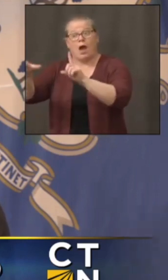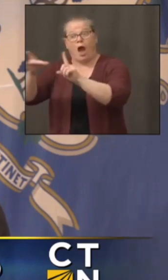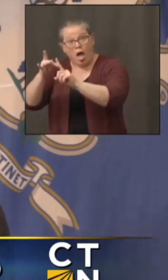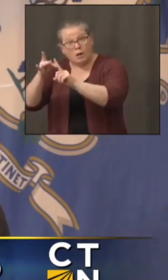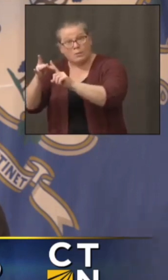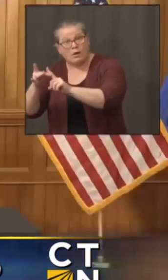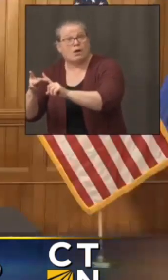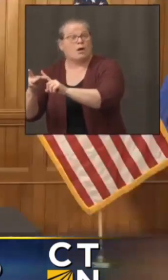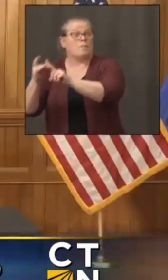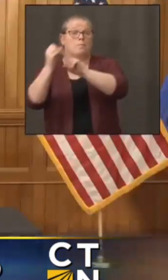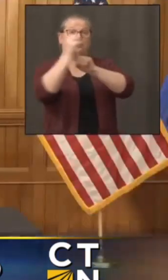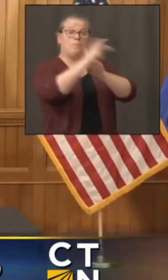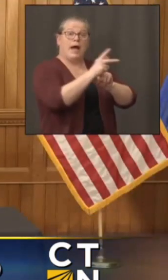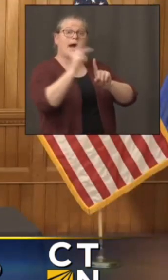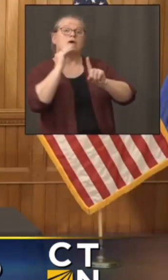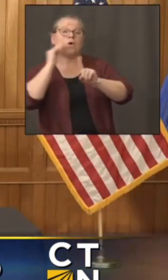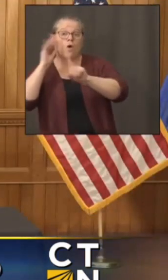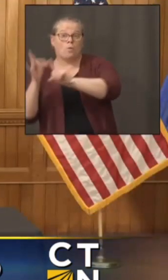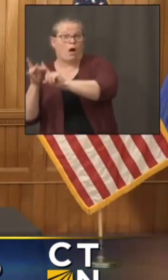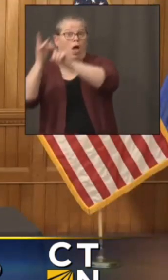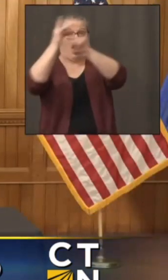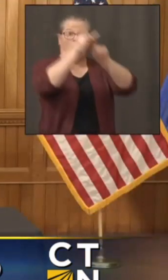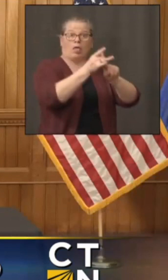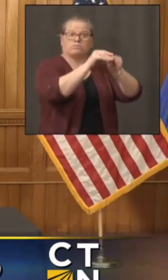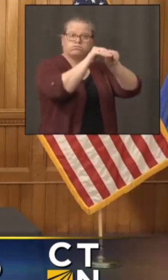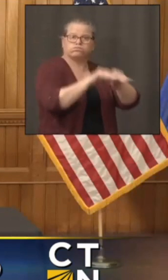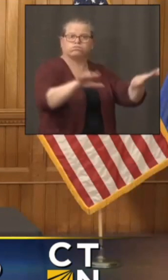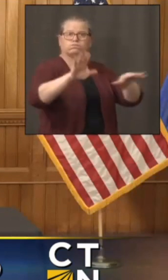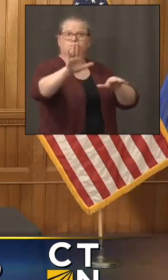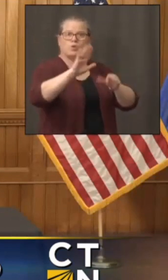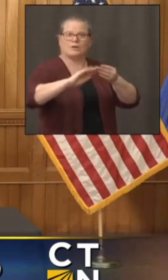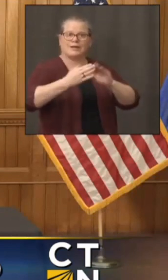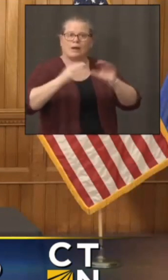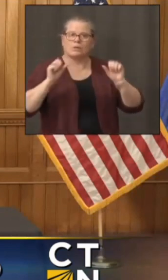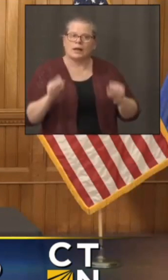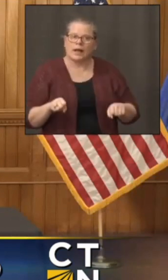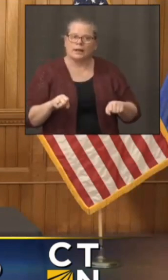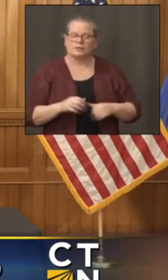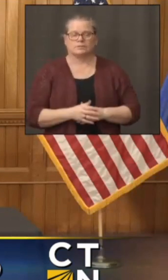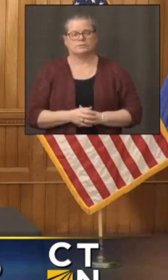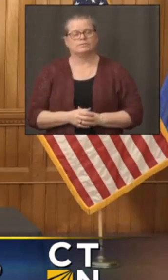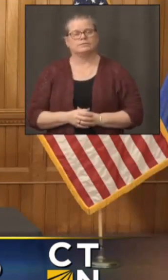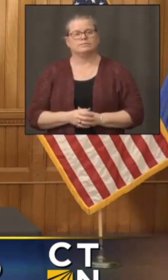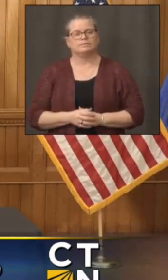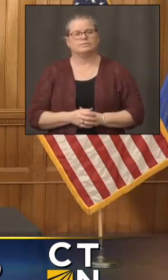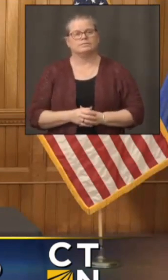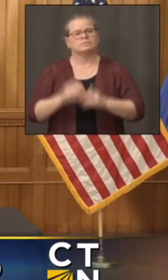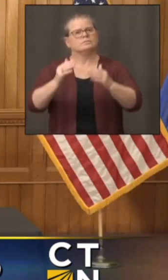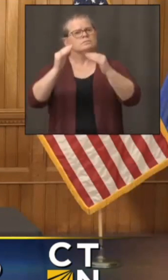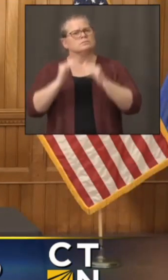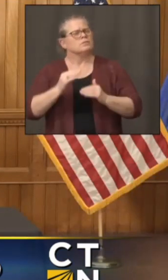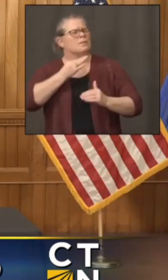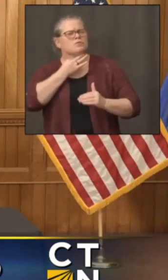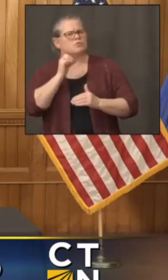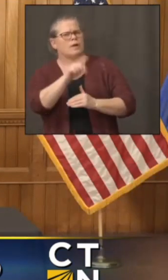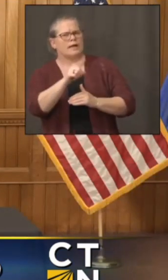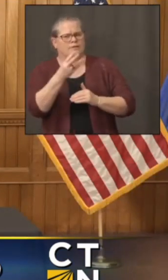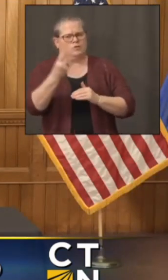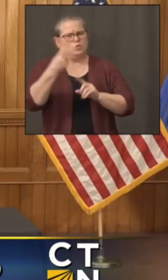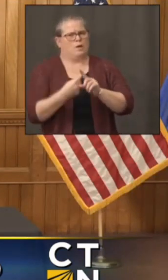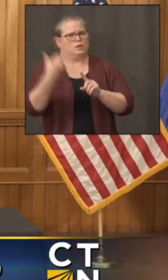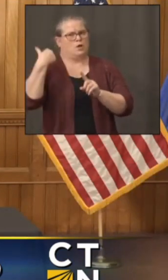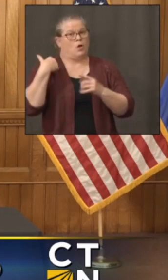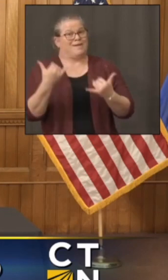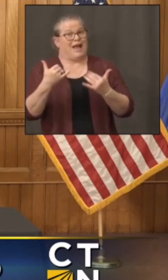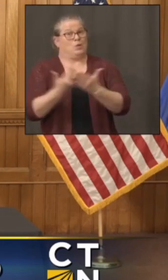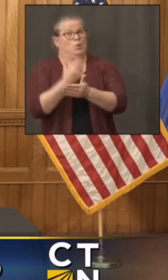and then i asked you this question a couple of months ago and i want to ask it again in light of the new numbers but how possible is it that